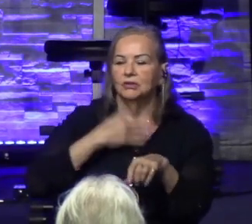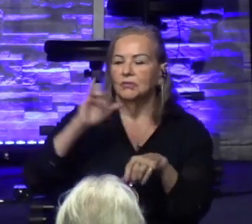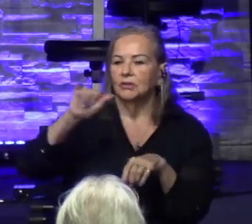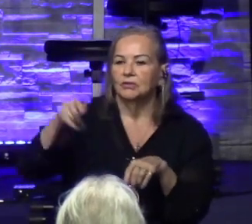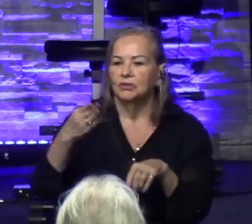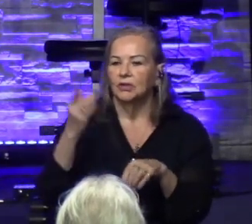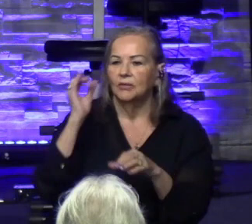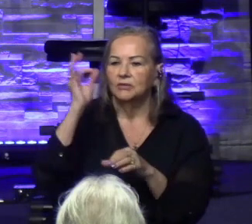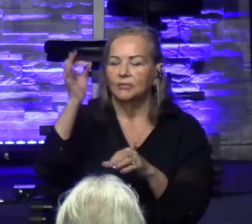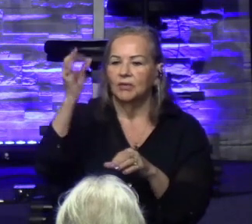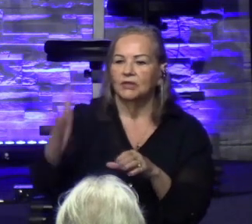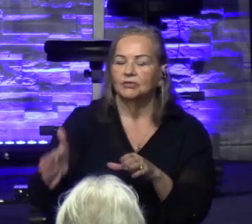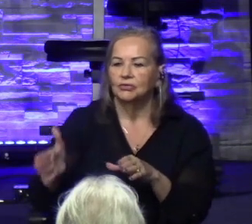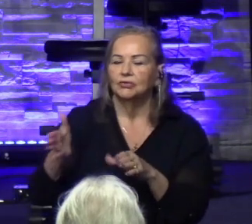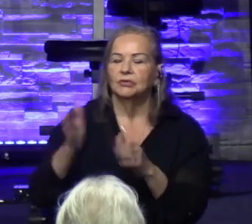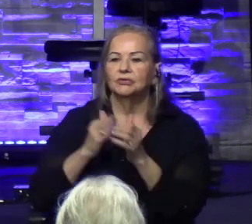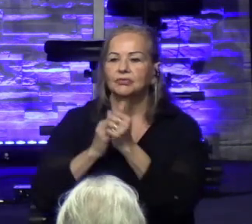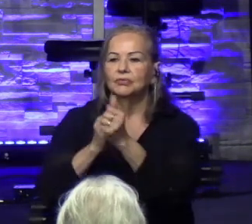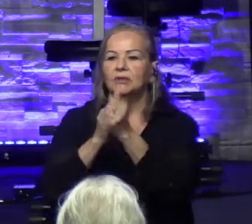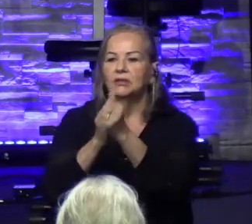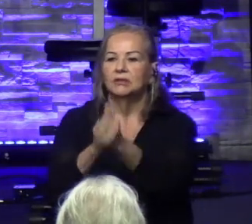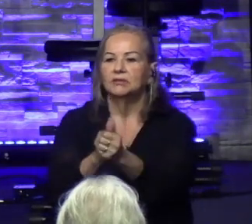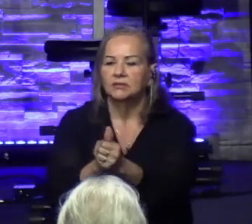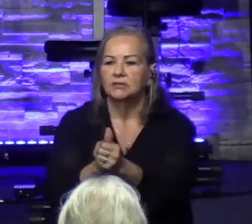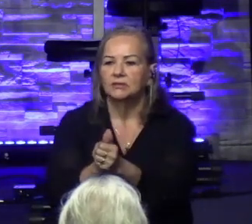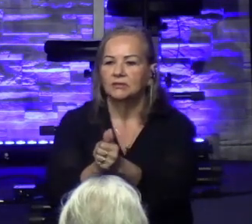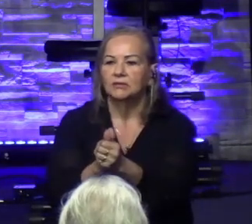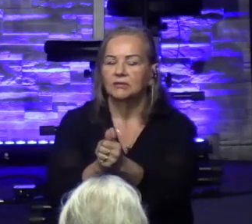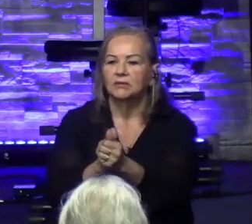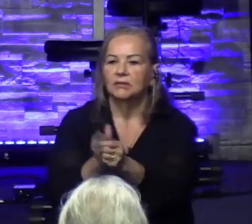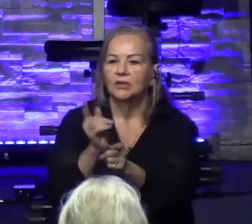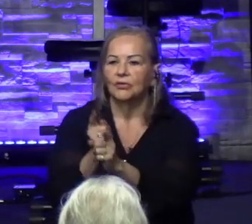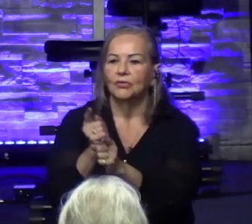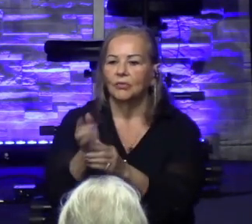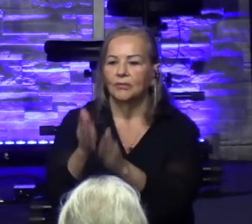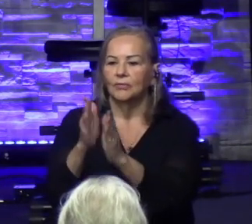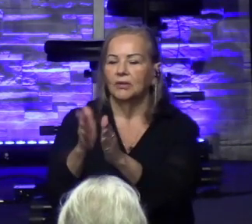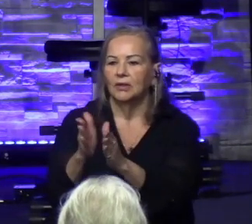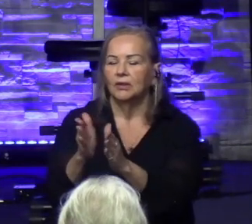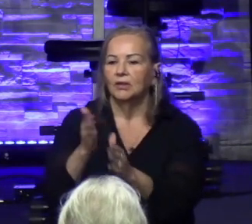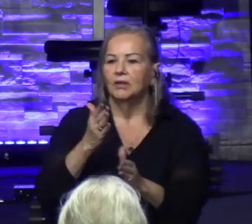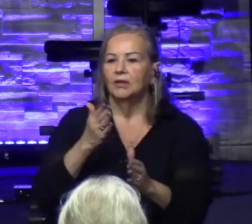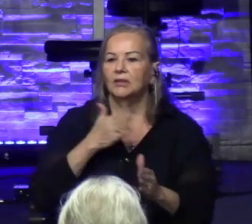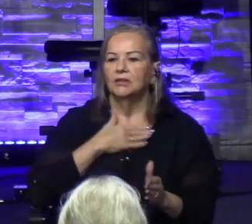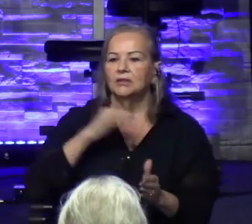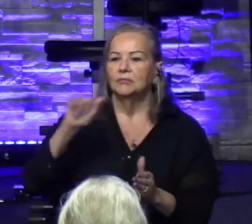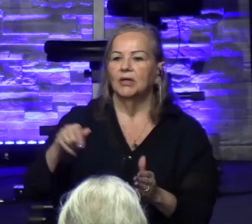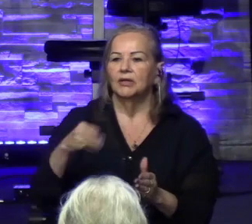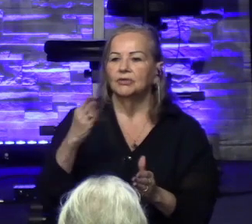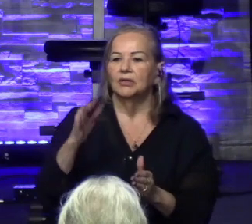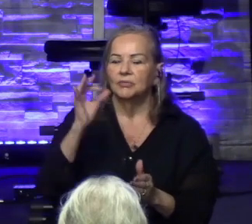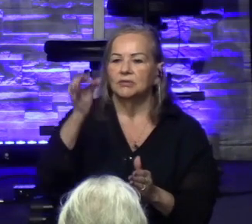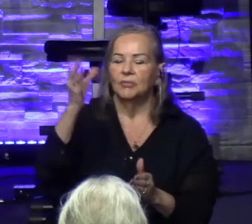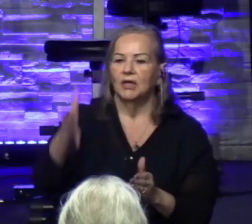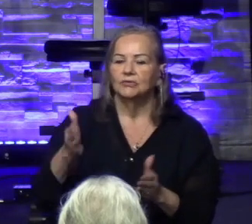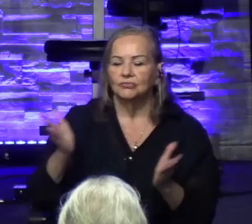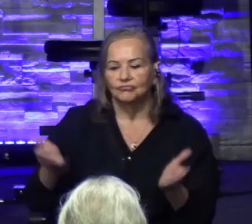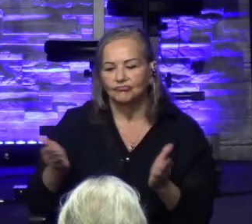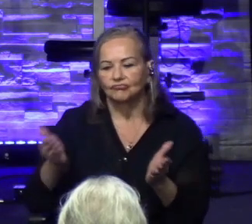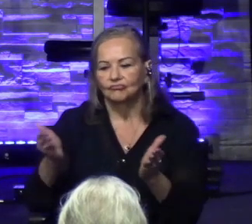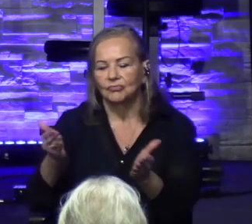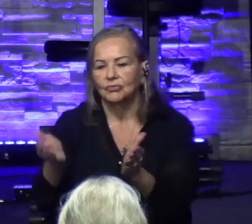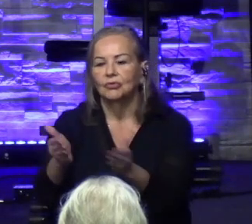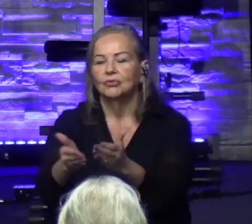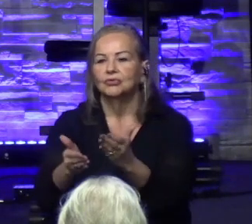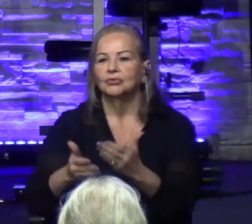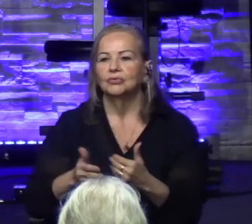to direct us and guide us and lead us down that direction. And it's my job as a pastor to encourage everyone and sometimes,